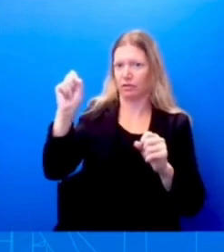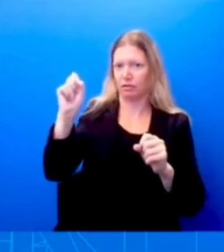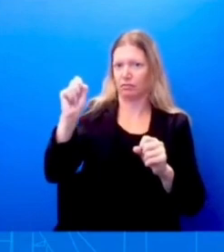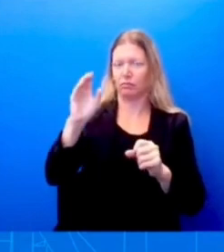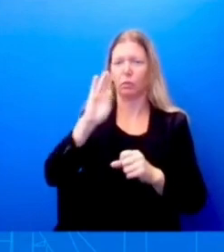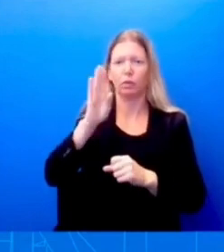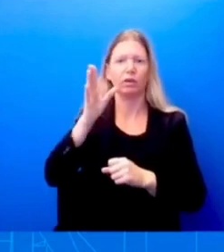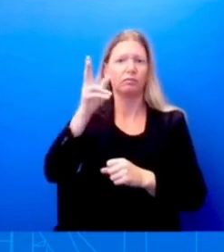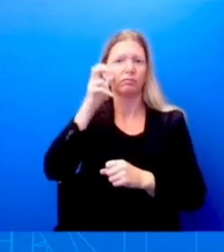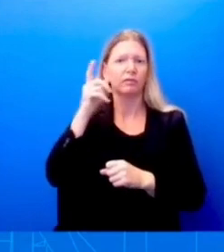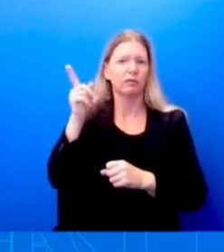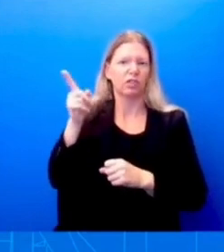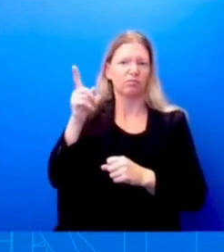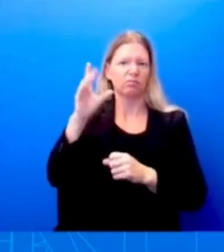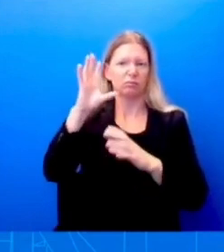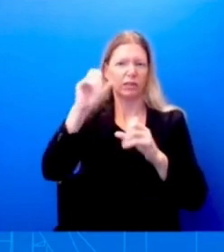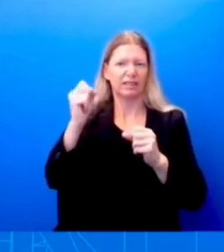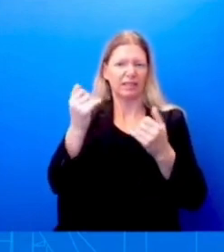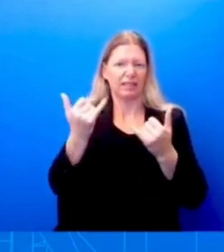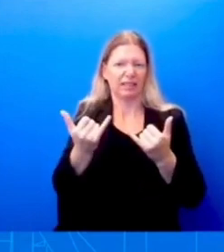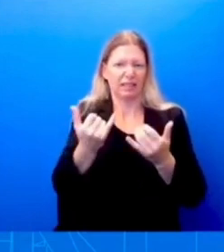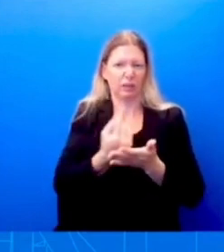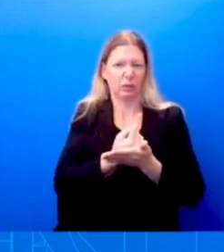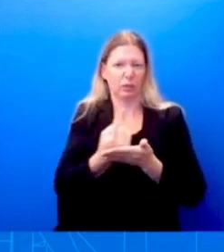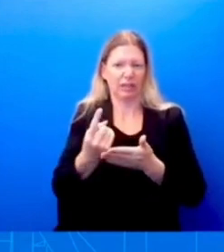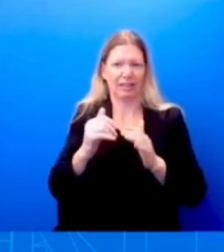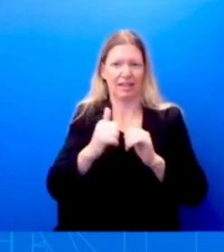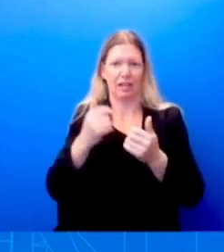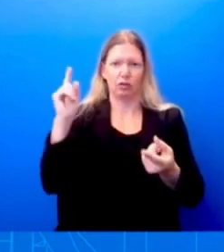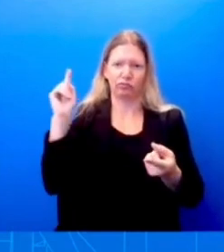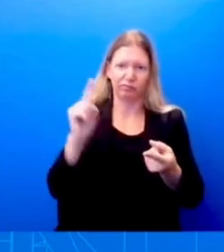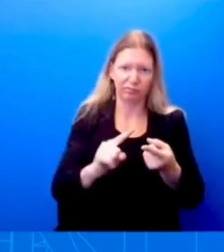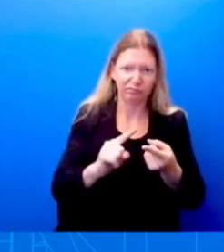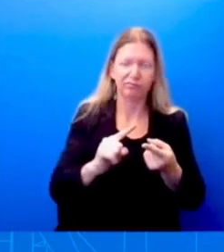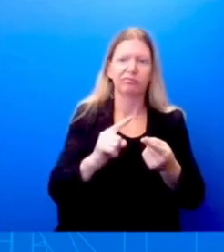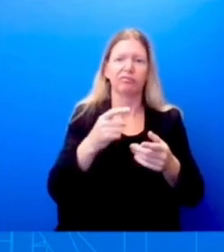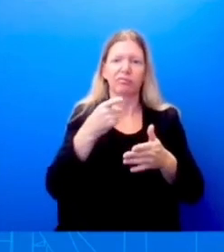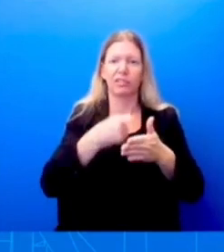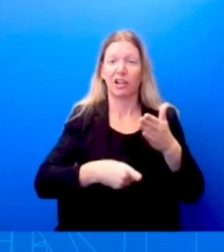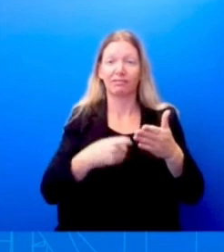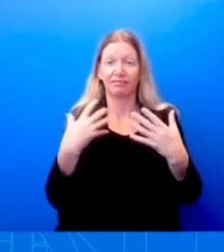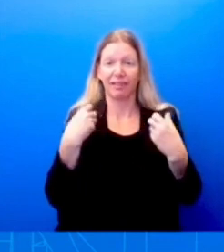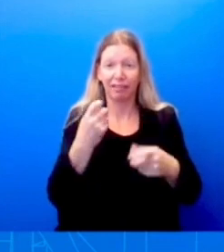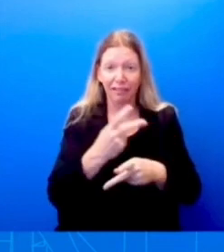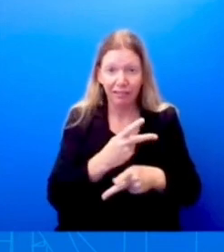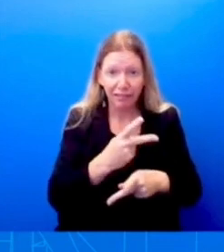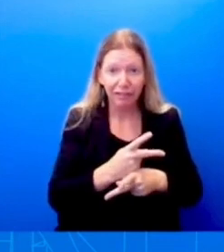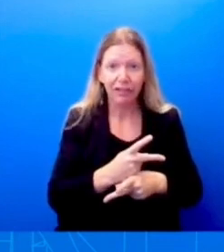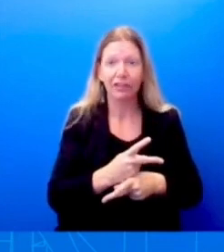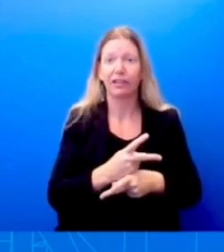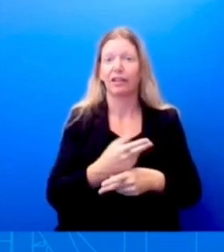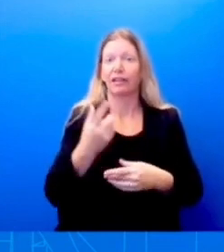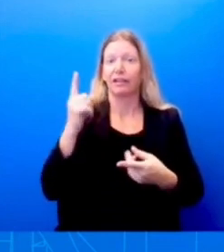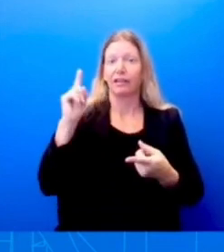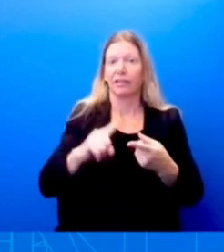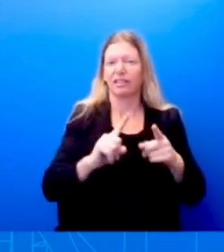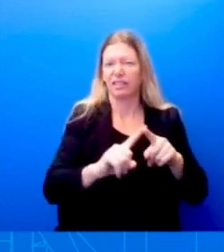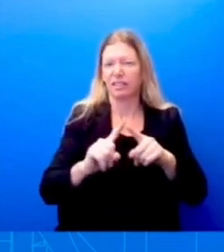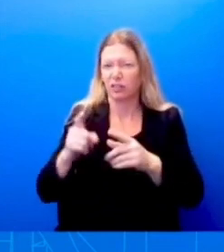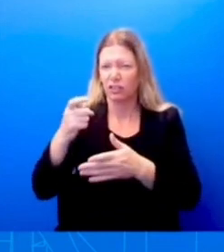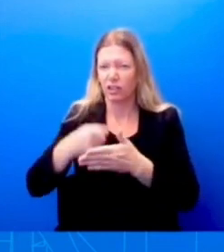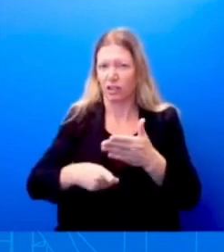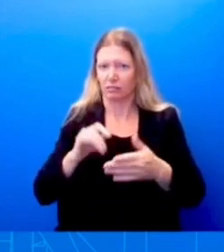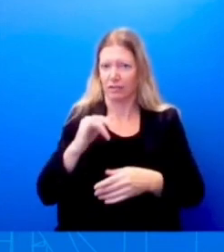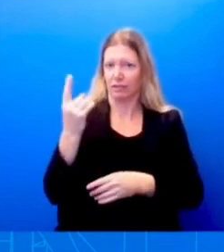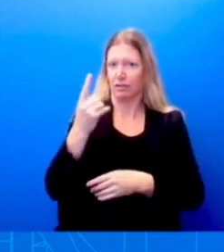lower costs, right? Low, lower healthcare costs for Americans, something that, uh, the president, you know, has, has been leading on